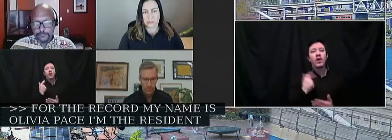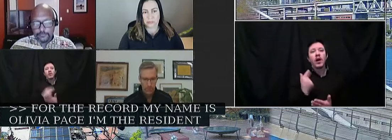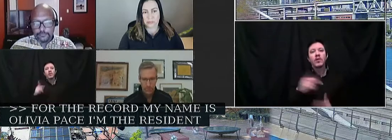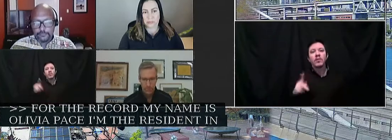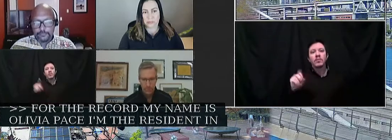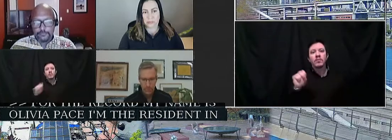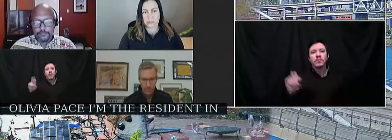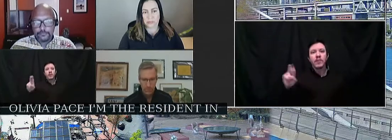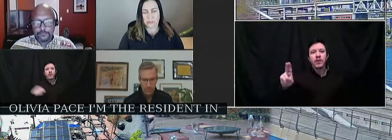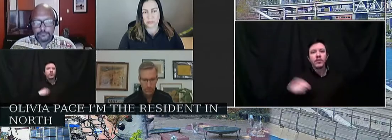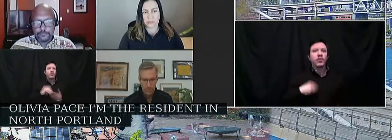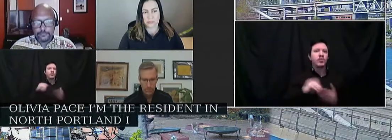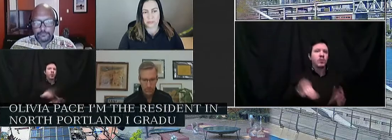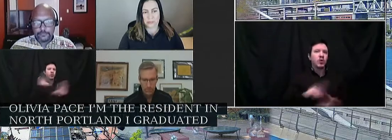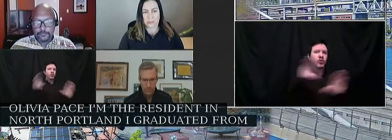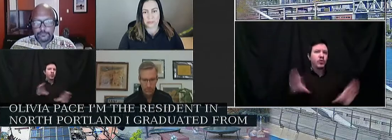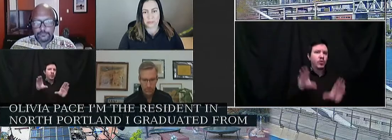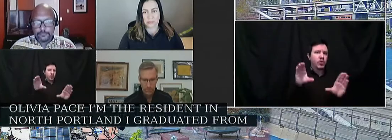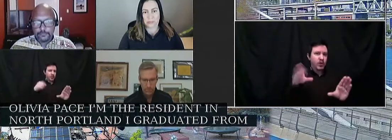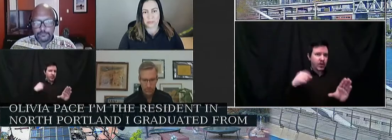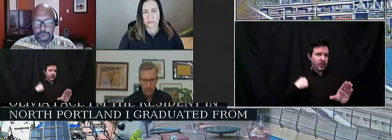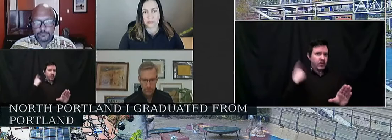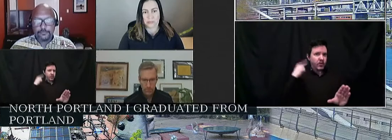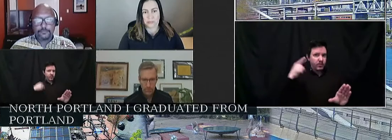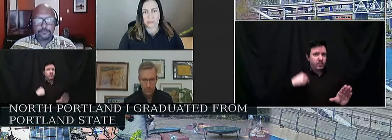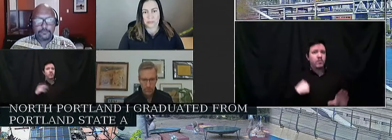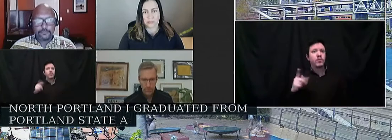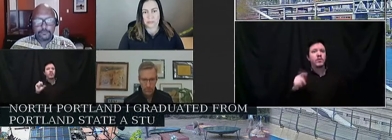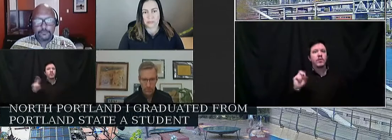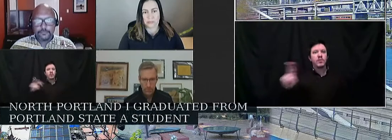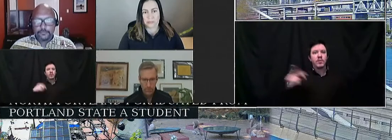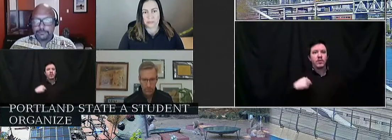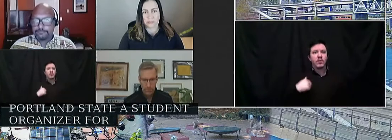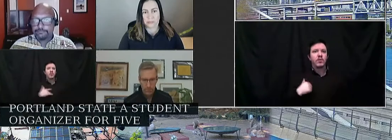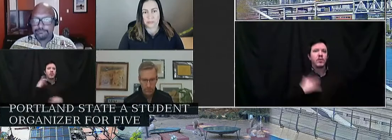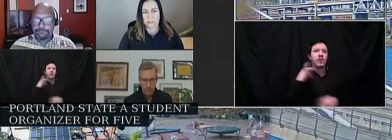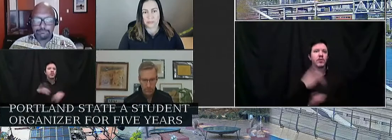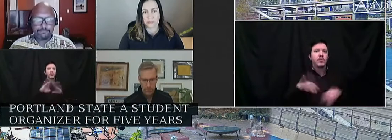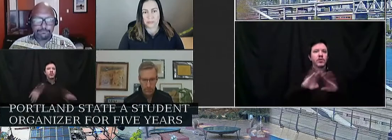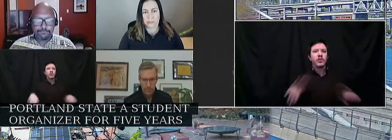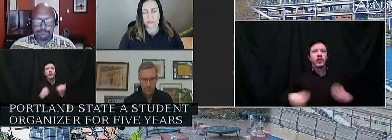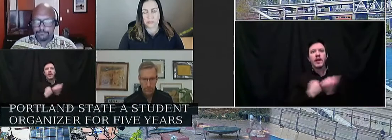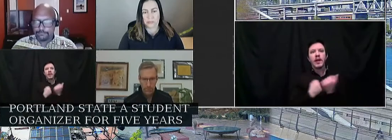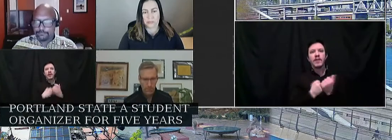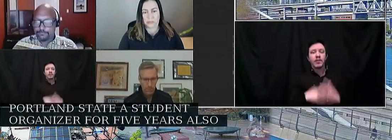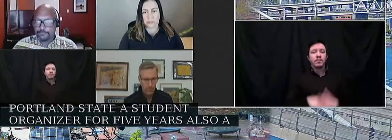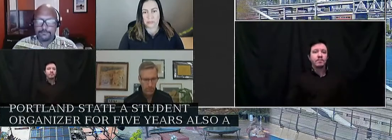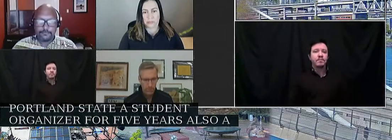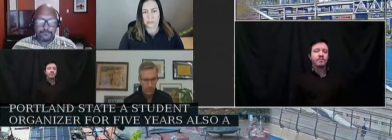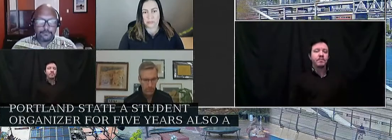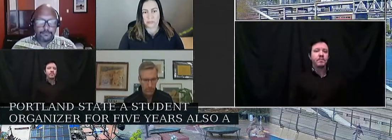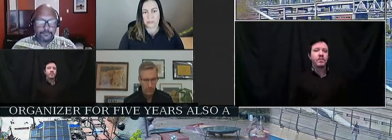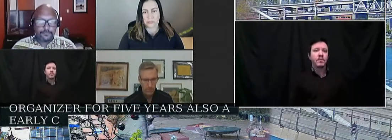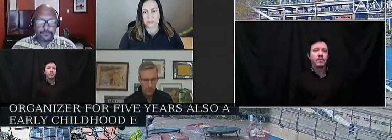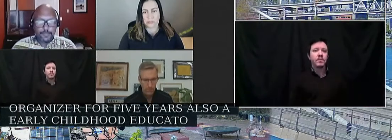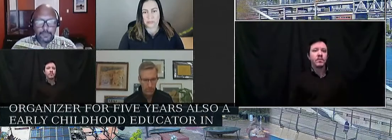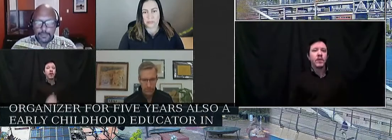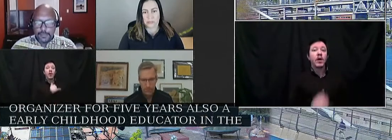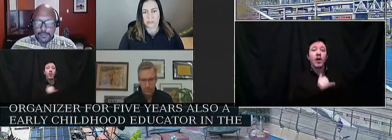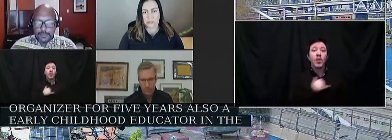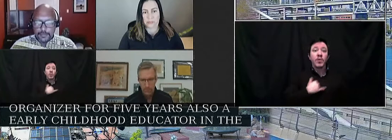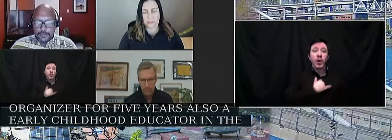was a student organizer on campus in the campaign disarmed PSU for five years. also an early childhood educator in the city. Ted Wheeler,